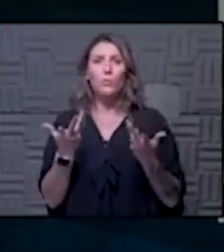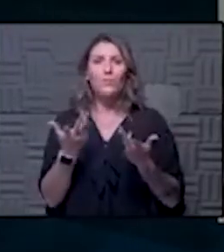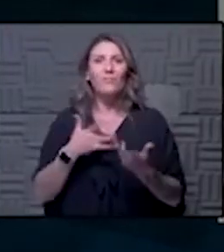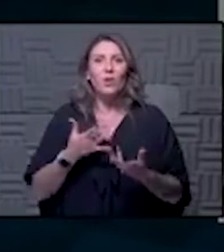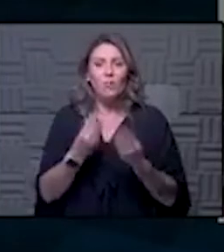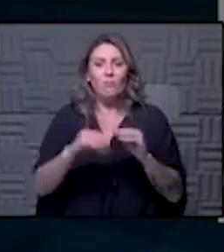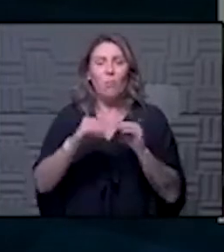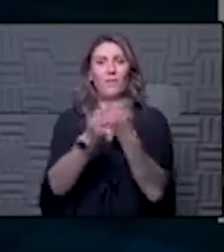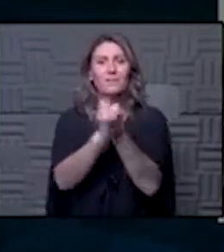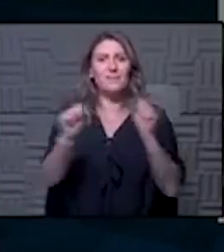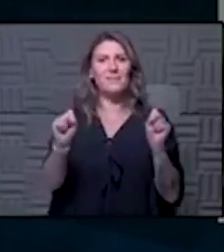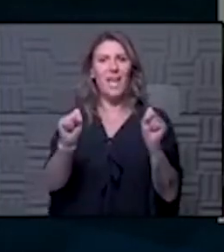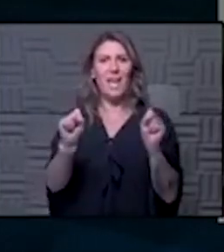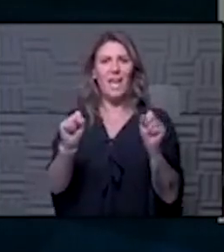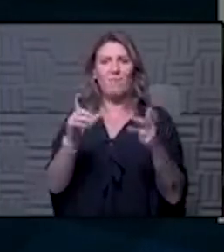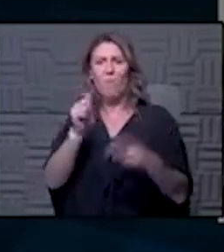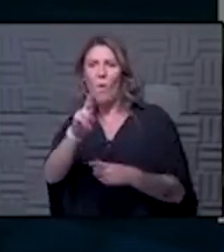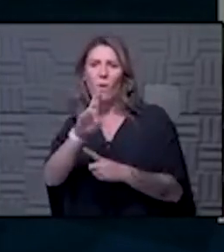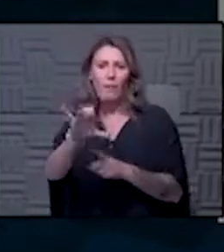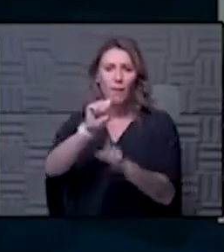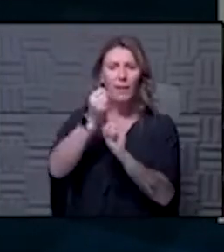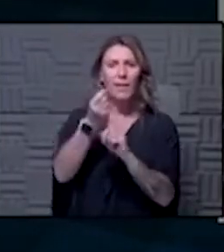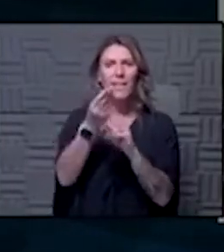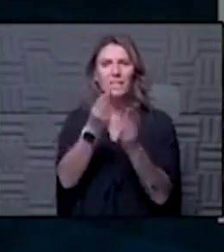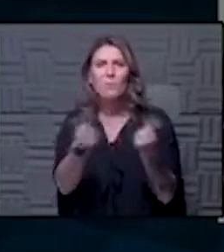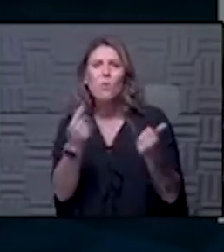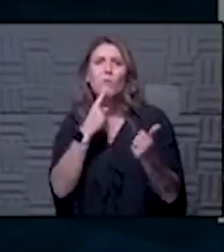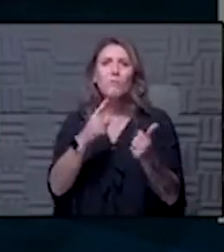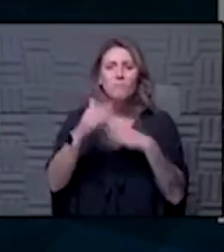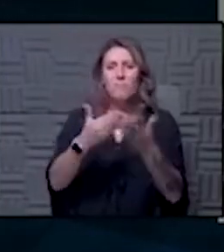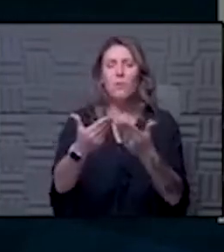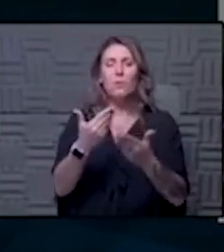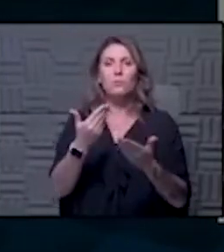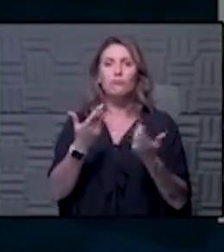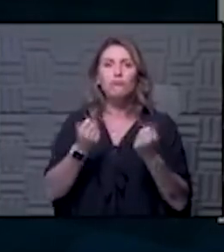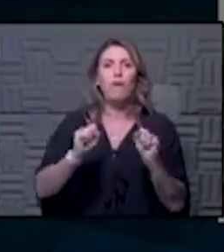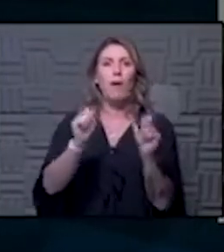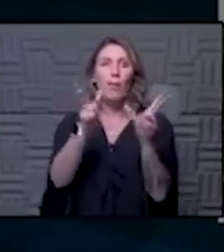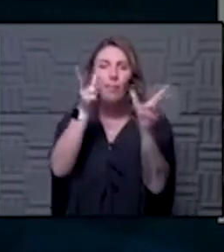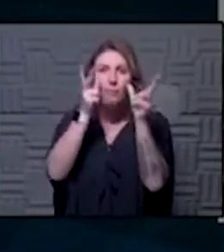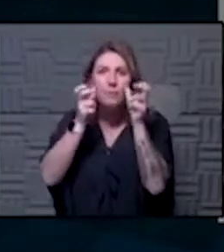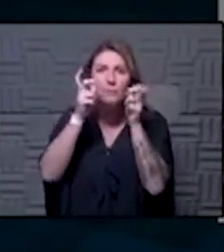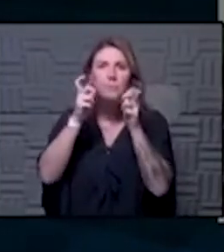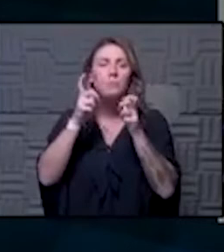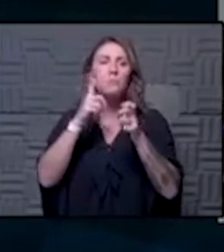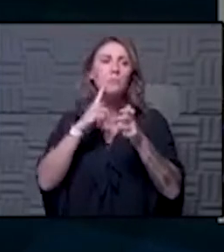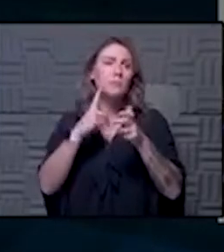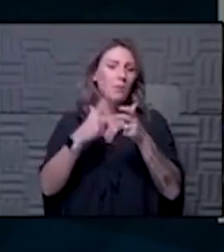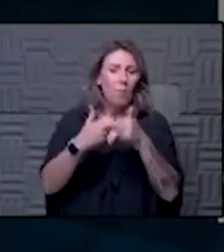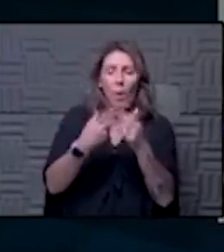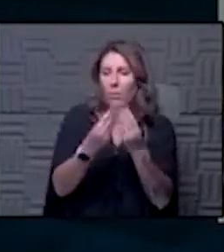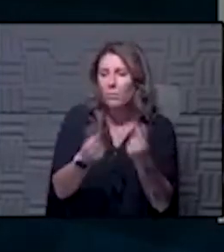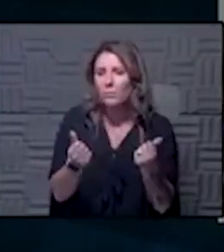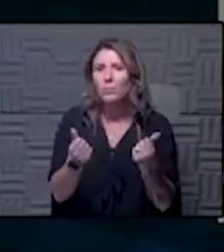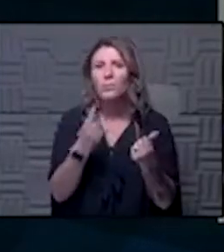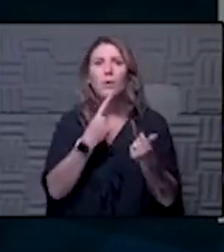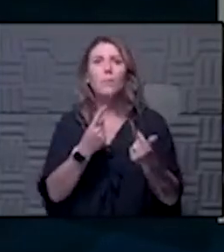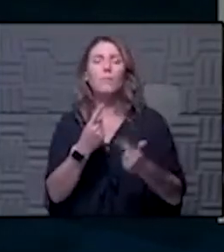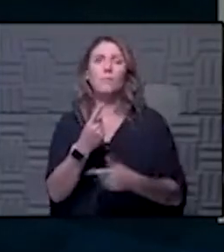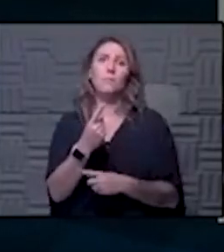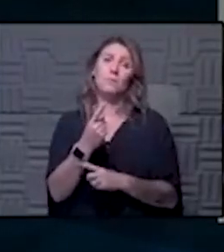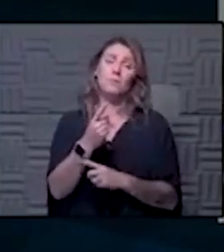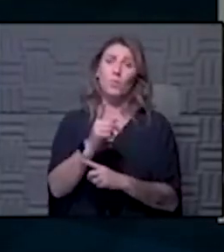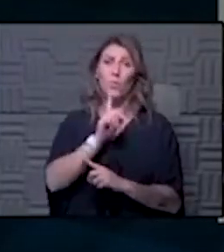what can we do to make that case go smoother we really try to listen and and problem solve and we really do